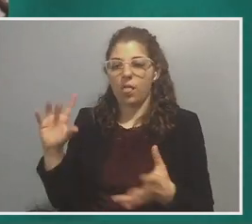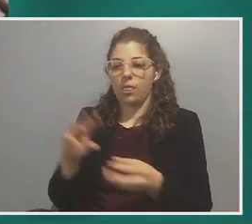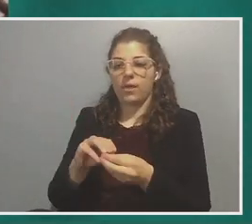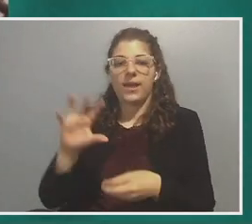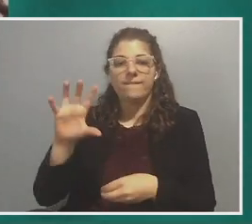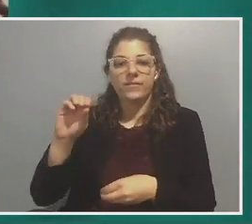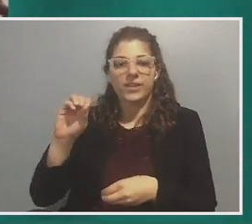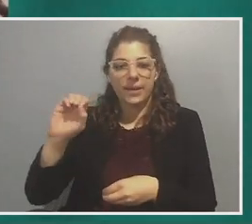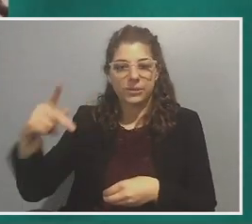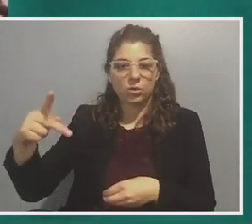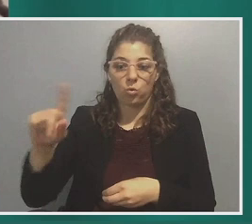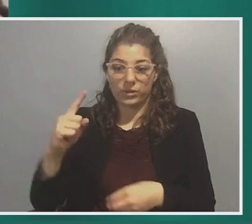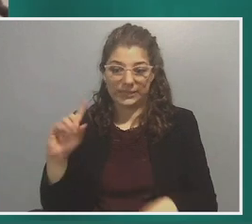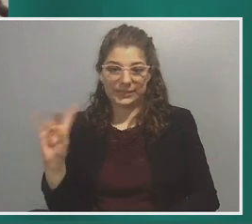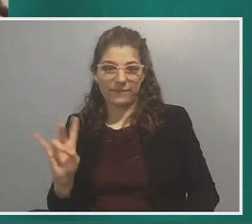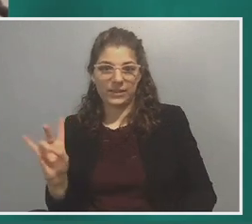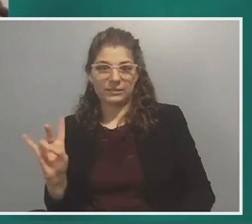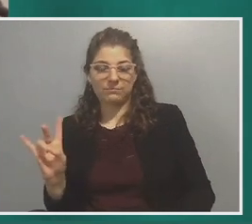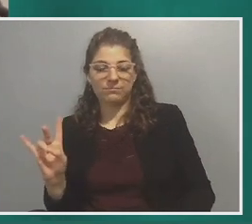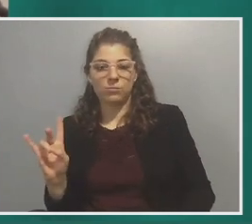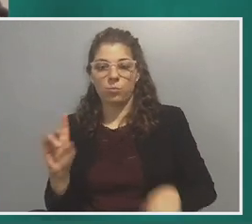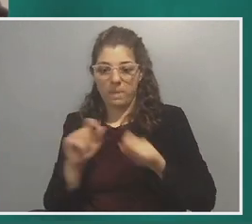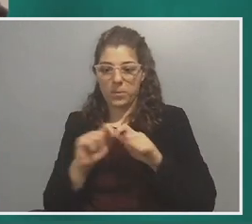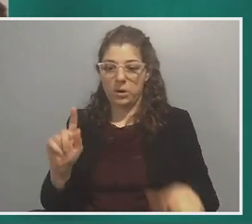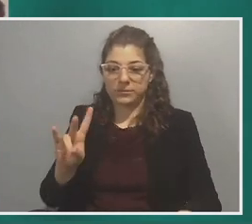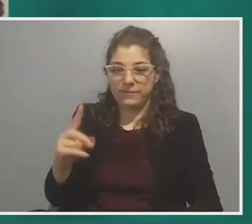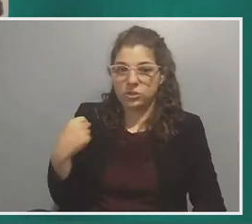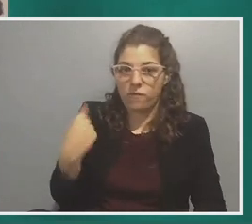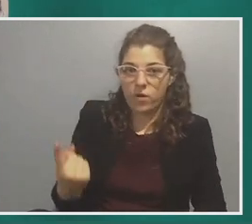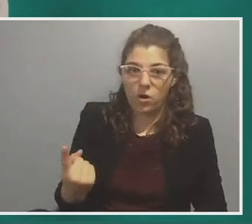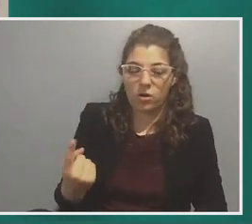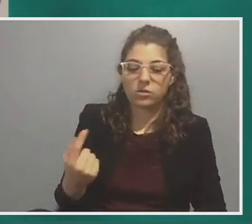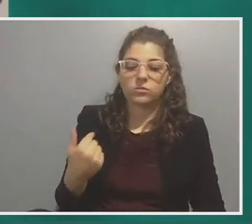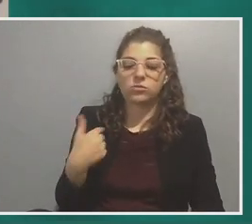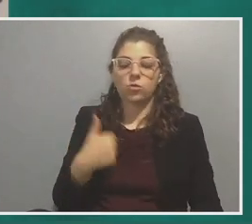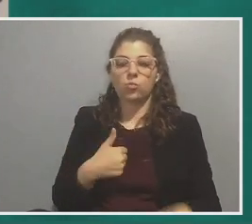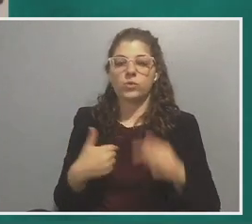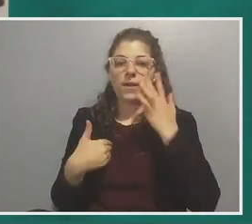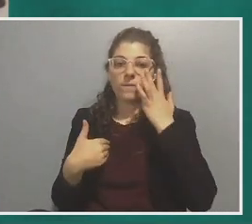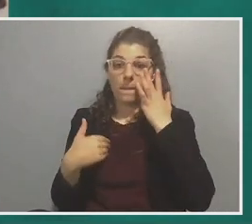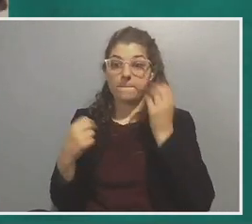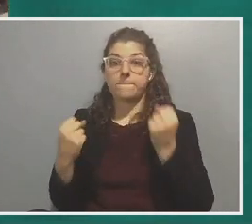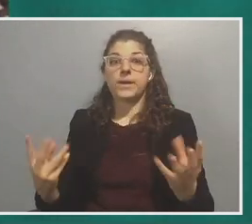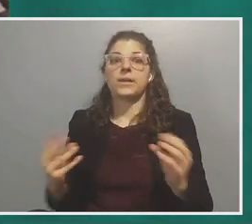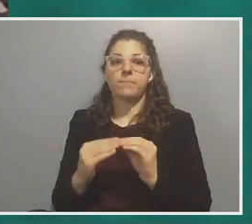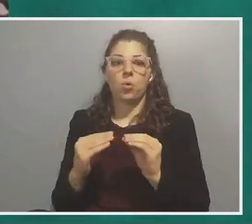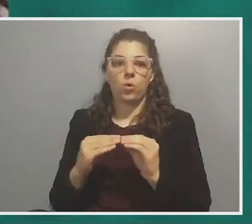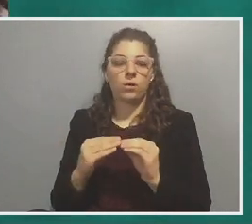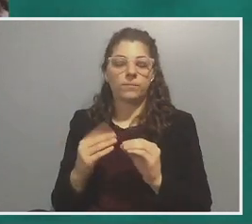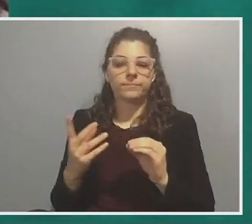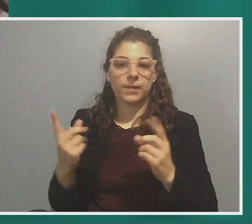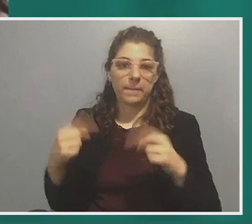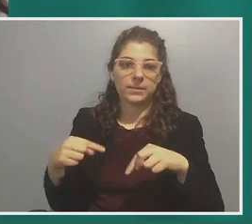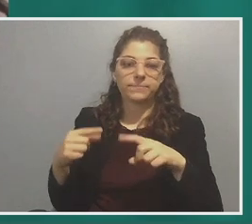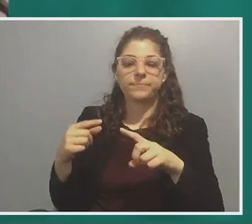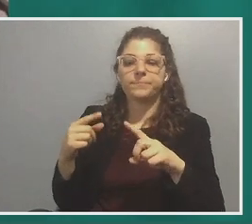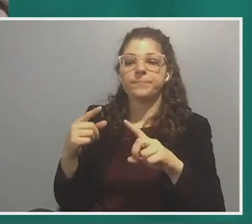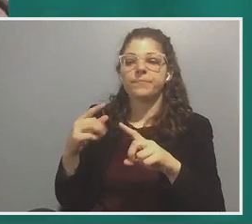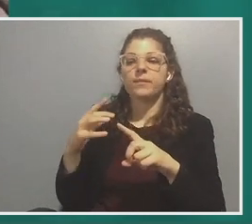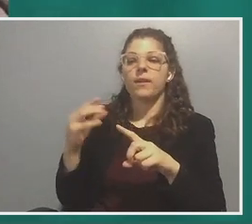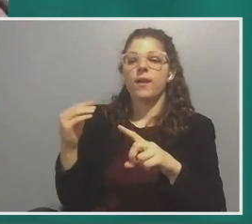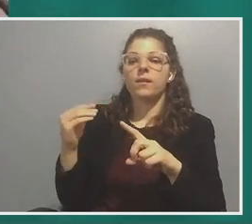And so we've only done seven, we put out seven so far. Um, so we have many more to go. Um, and